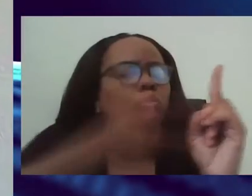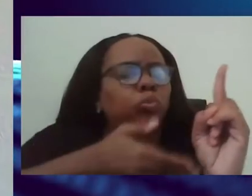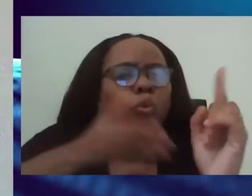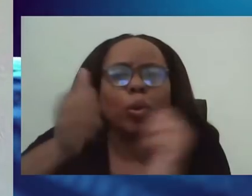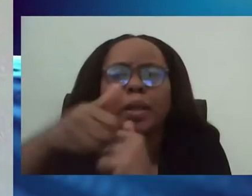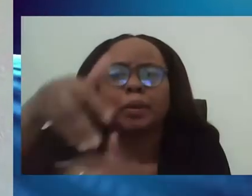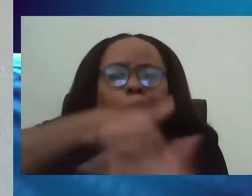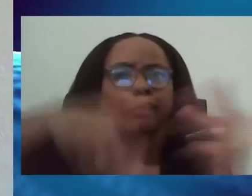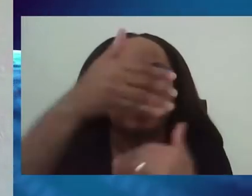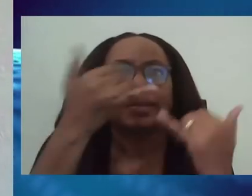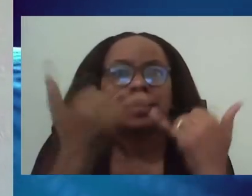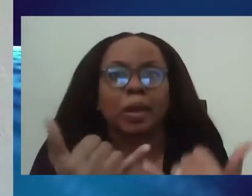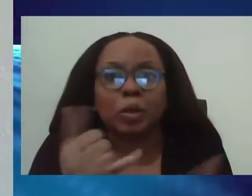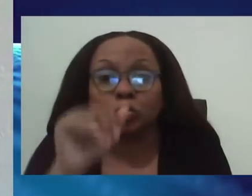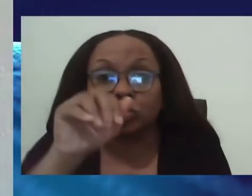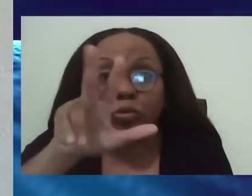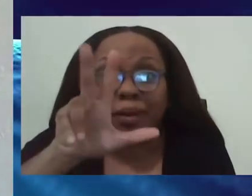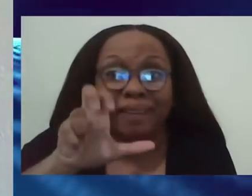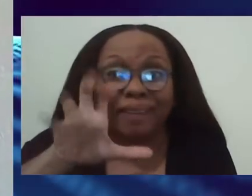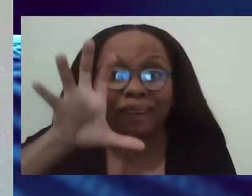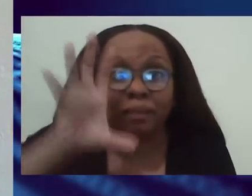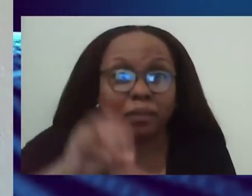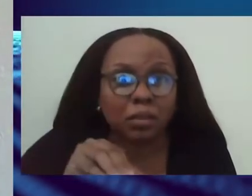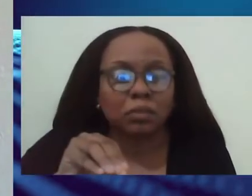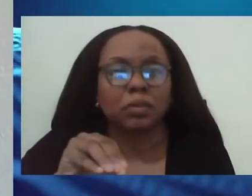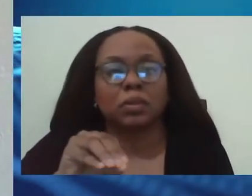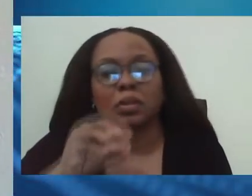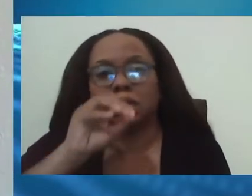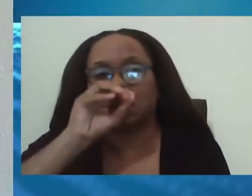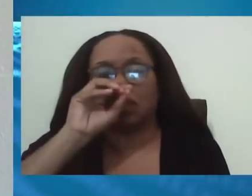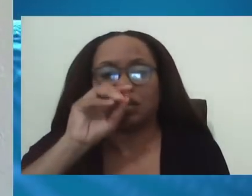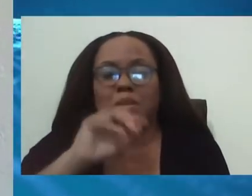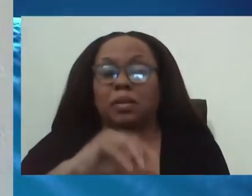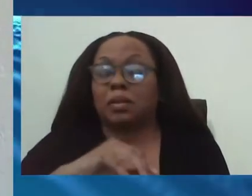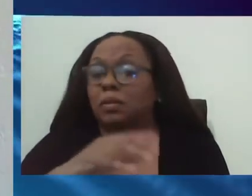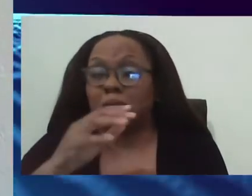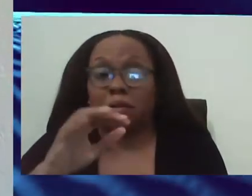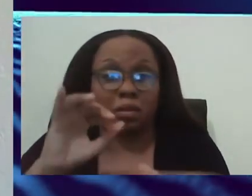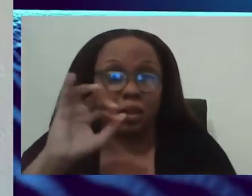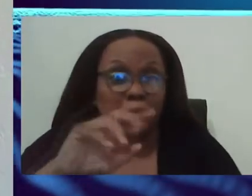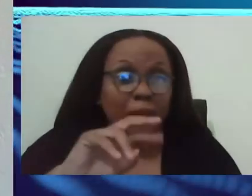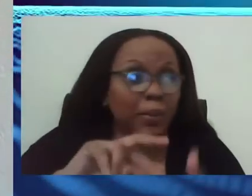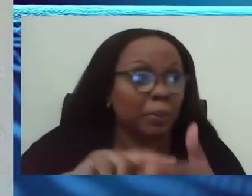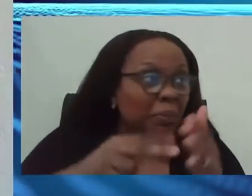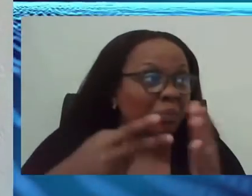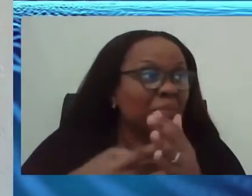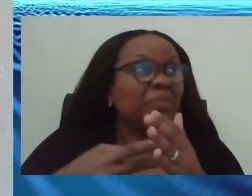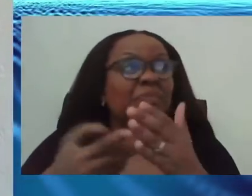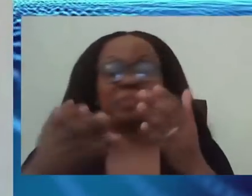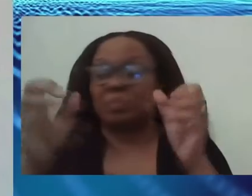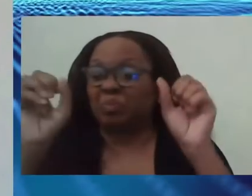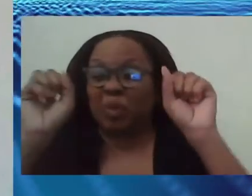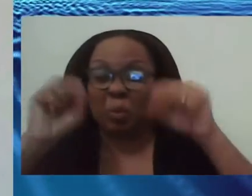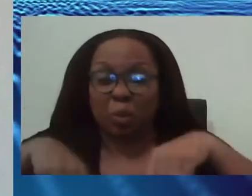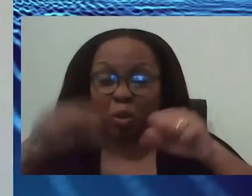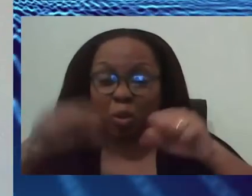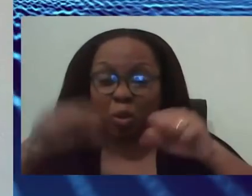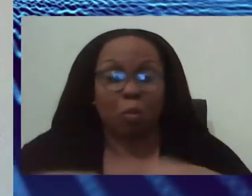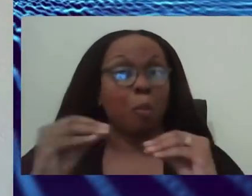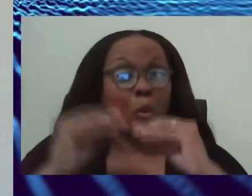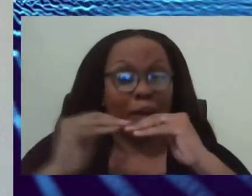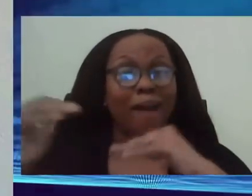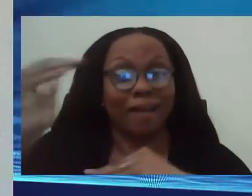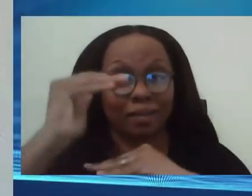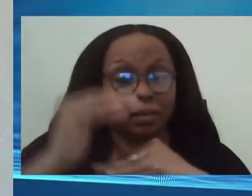350 represents an underestimate. It is a reported case only. So it's an